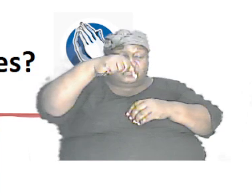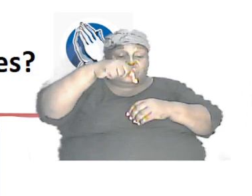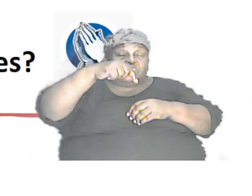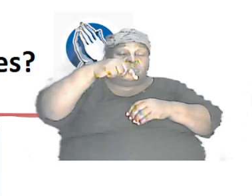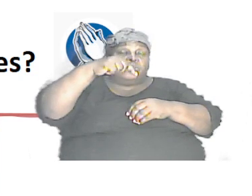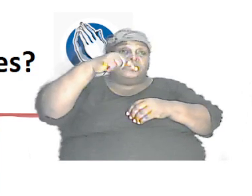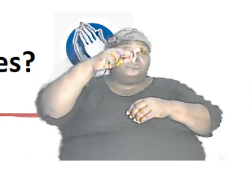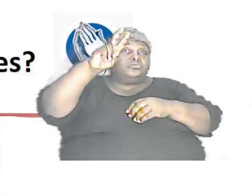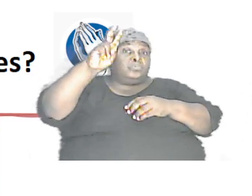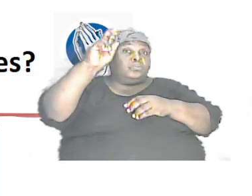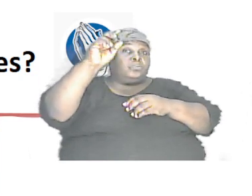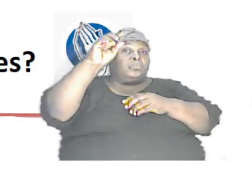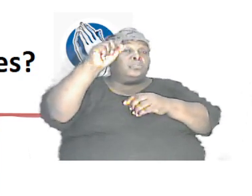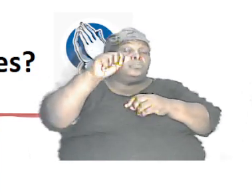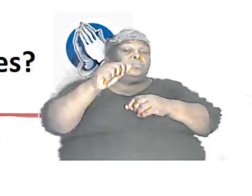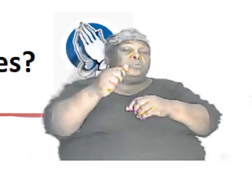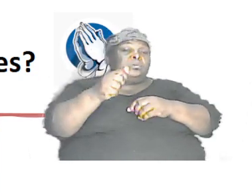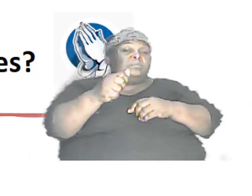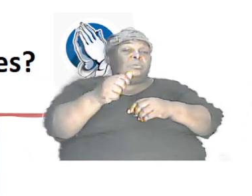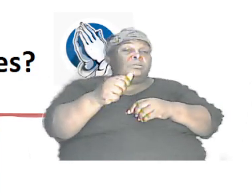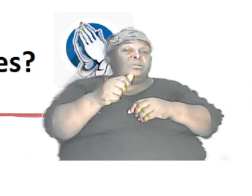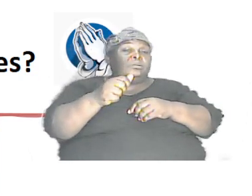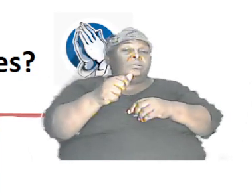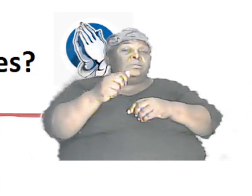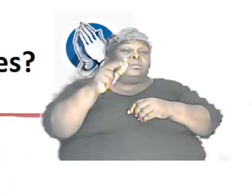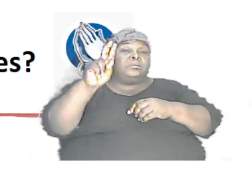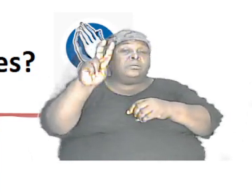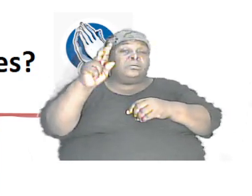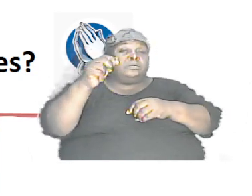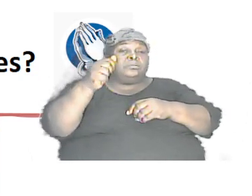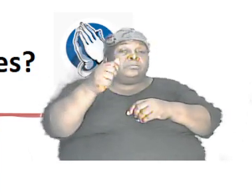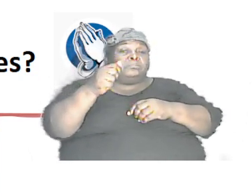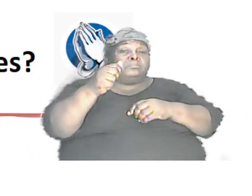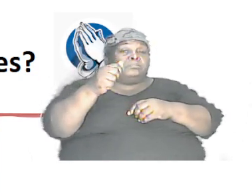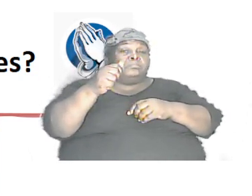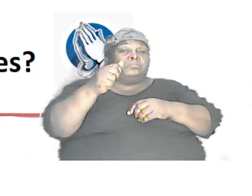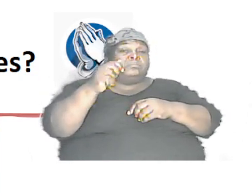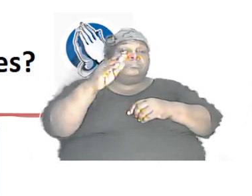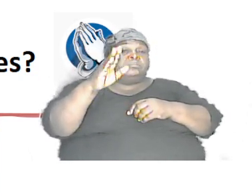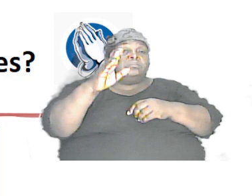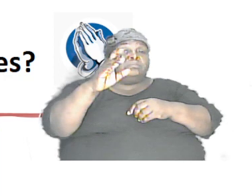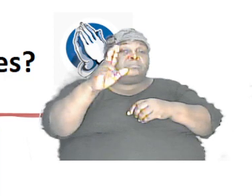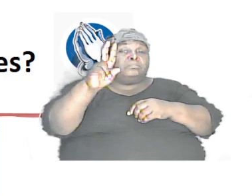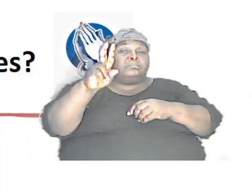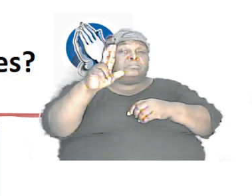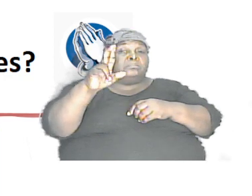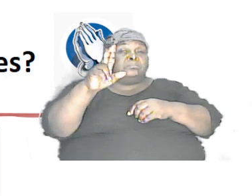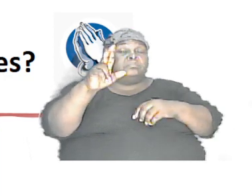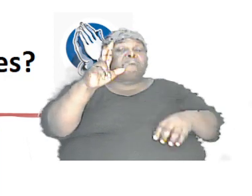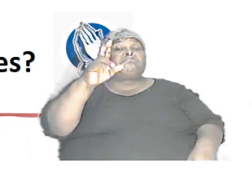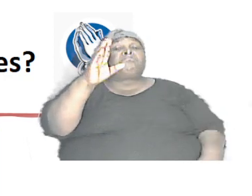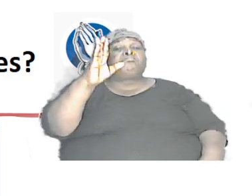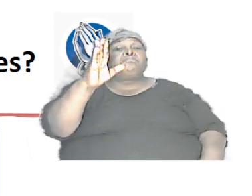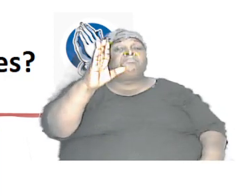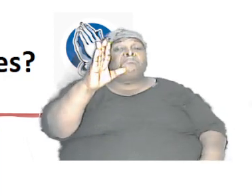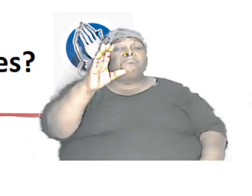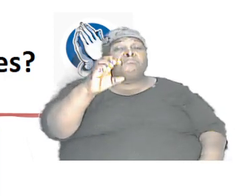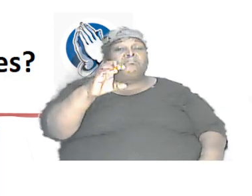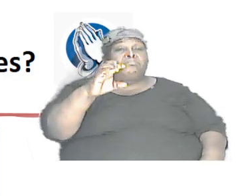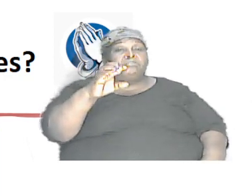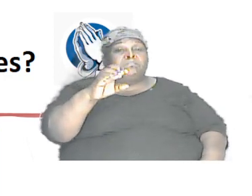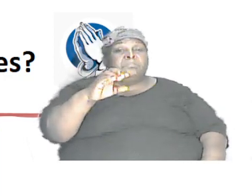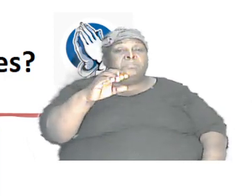two common B's, or two common C's. We're just looking at all the, or some of the